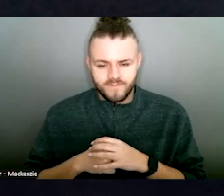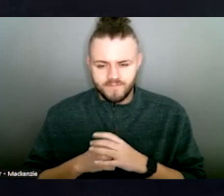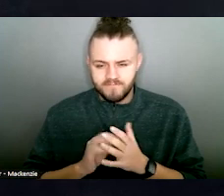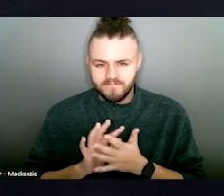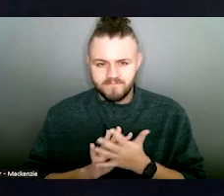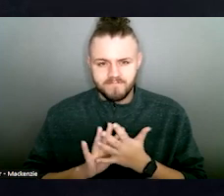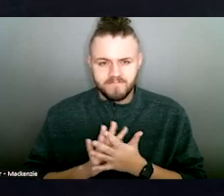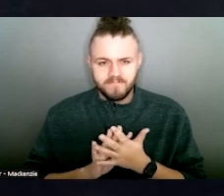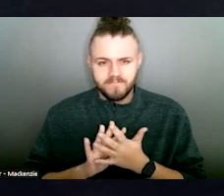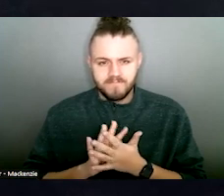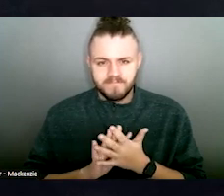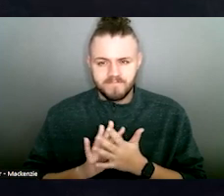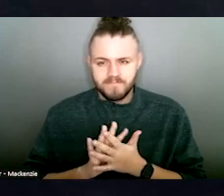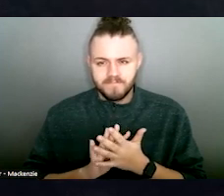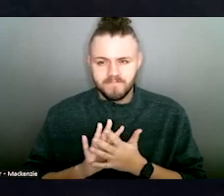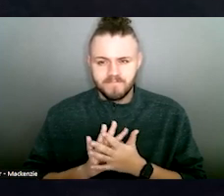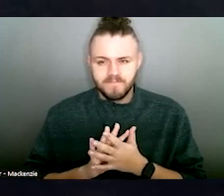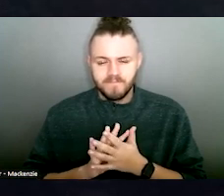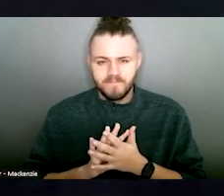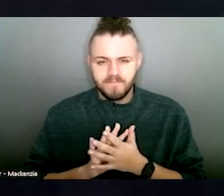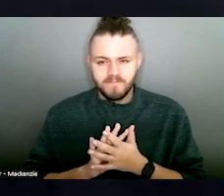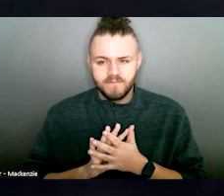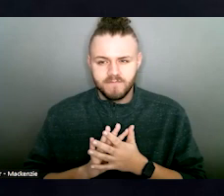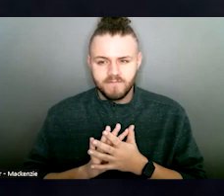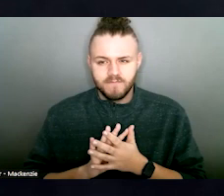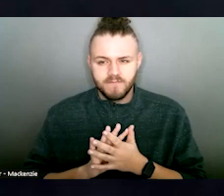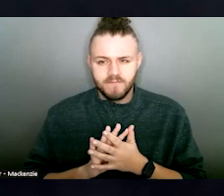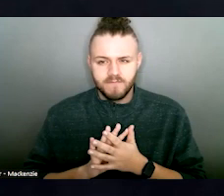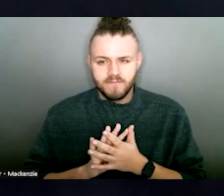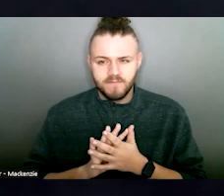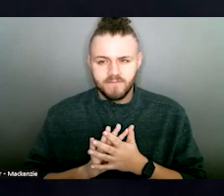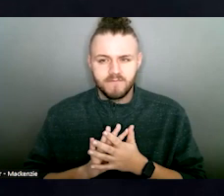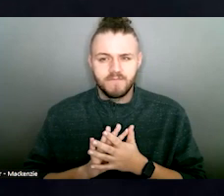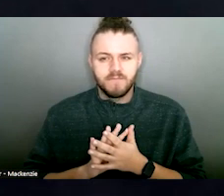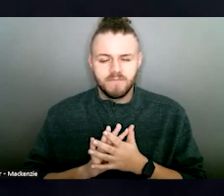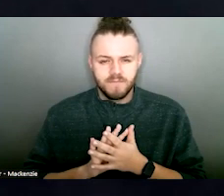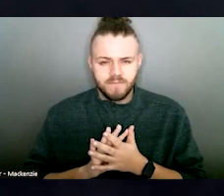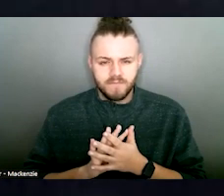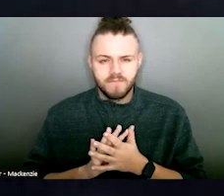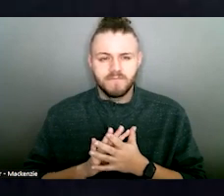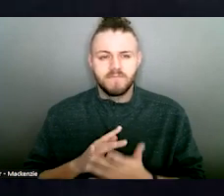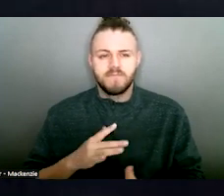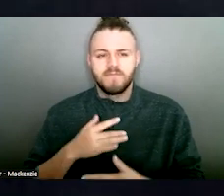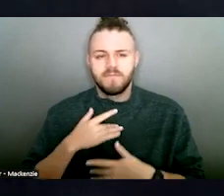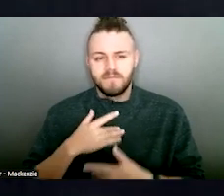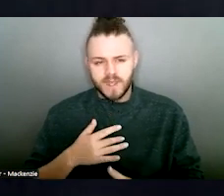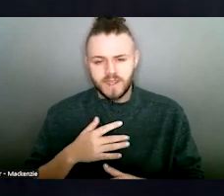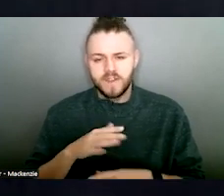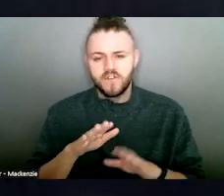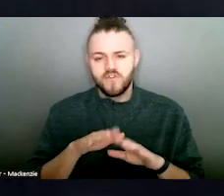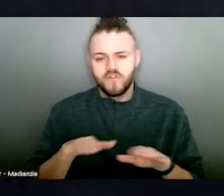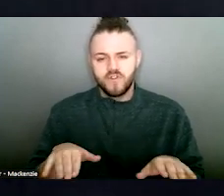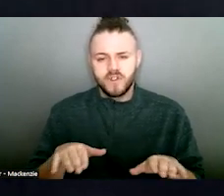or eliminating the child advocate services, which usually the children's nurses are the first